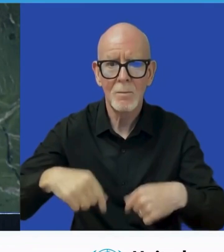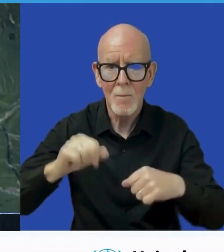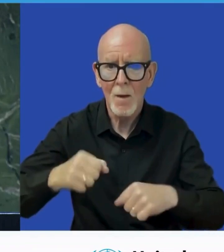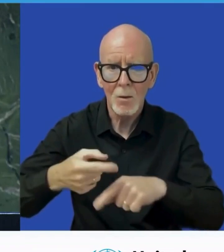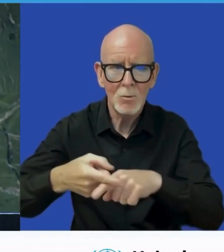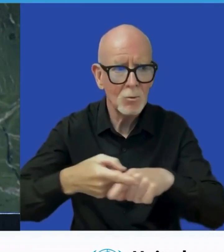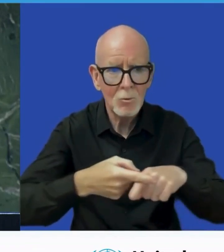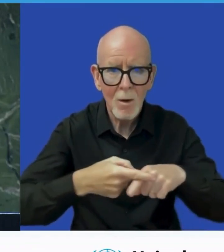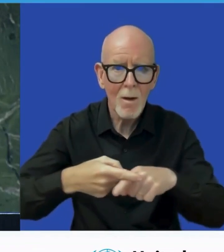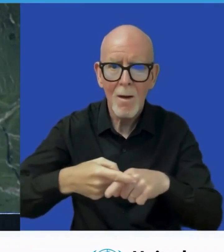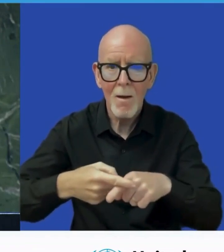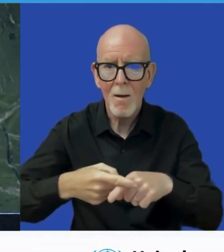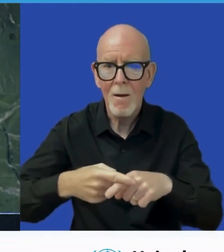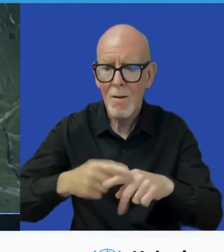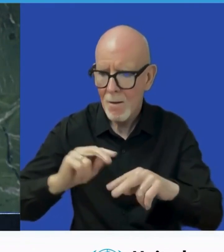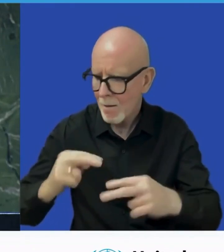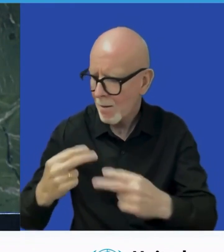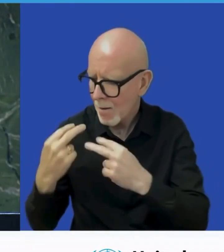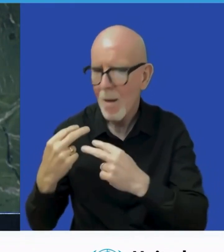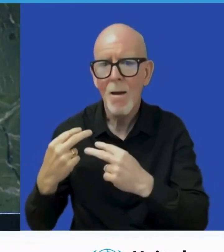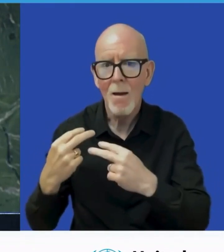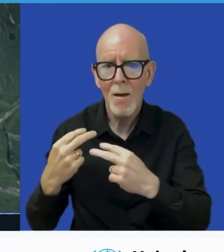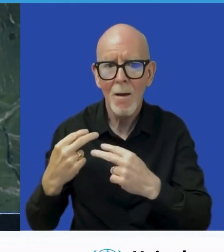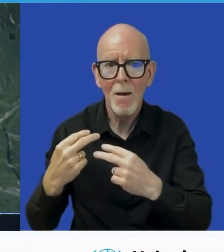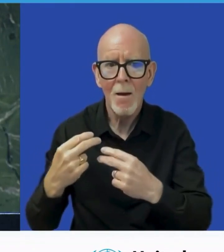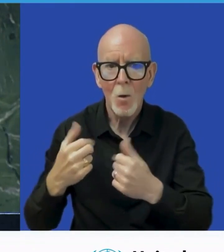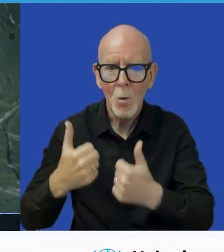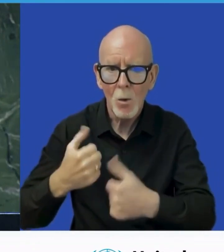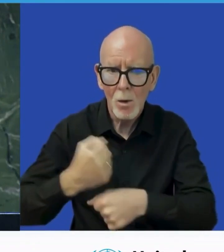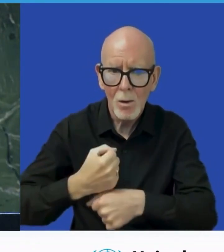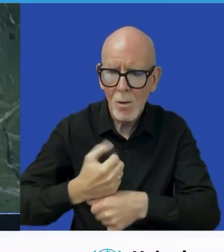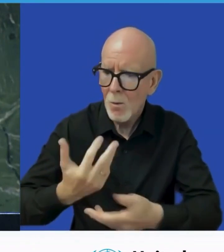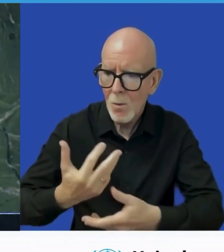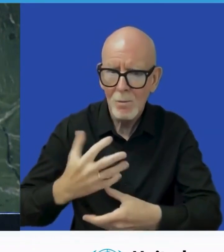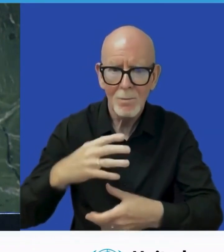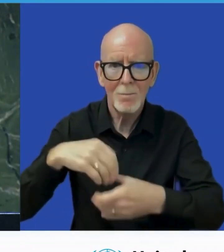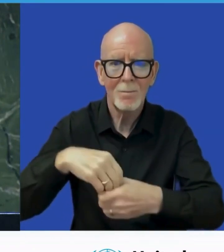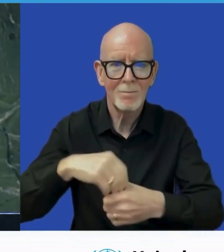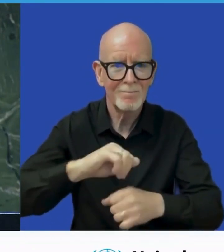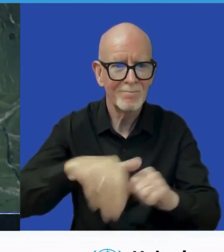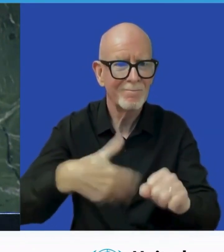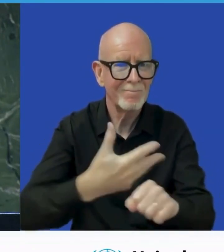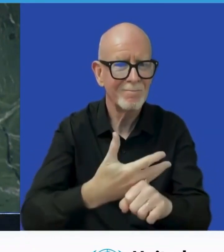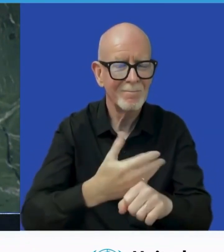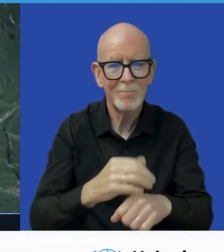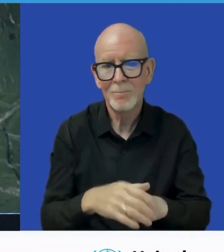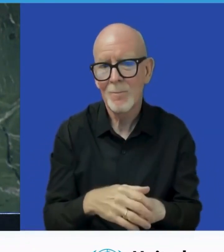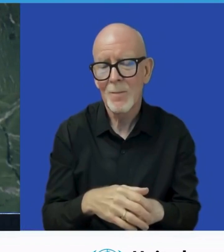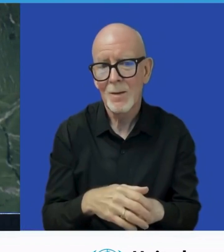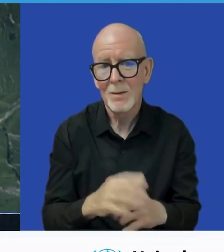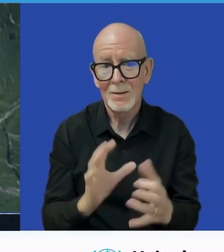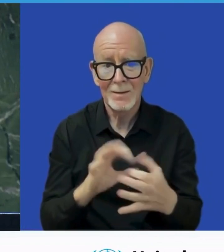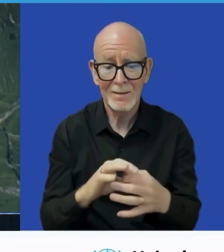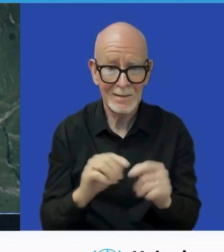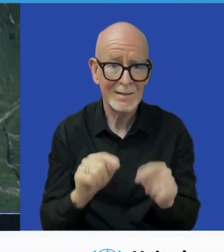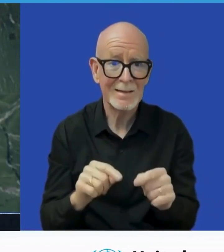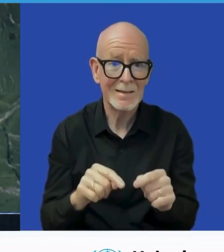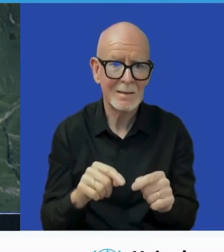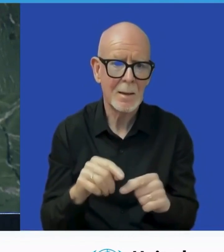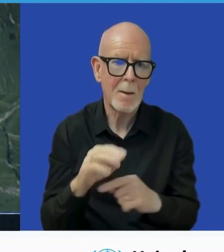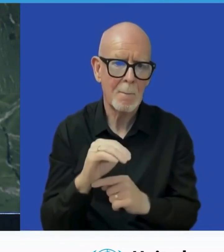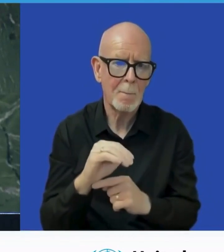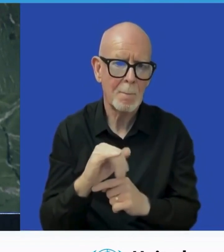strengthen the VNR process for better peer learning, more interaction, and